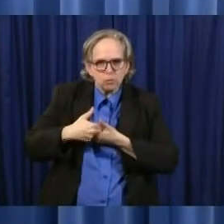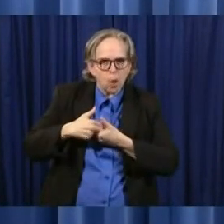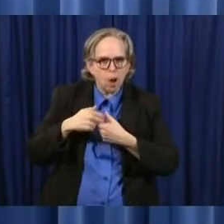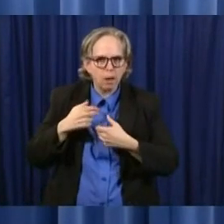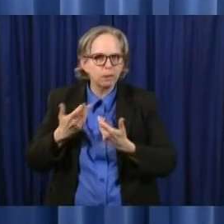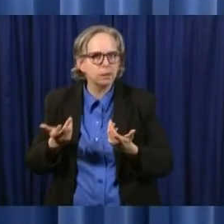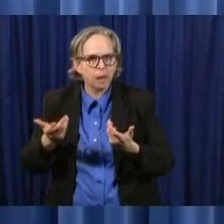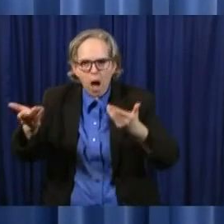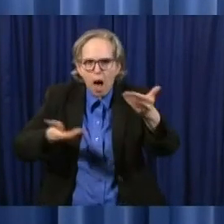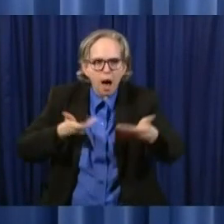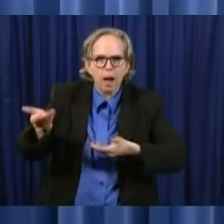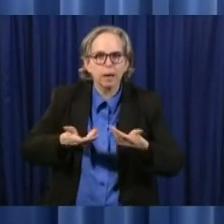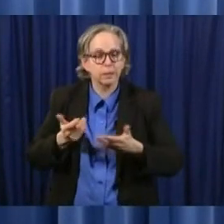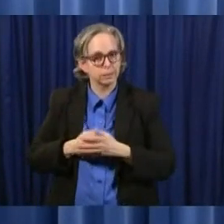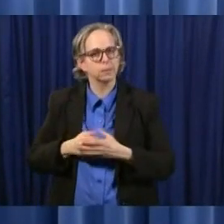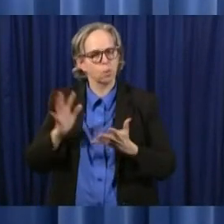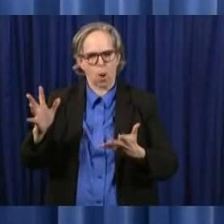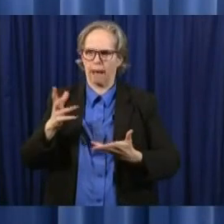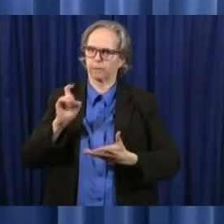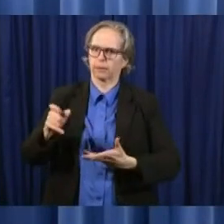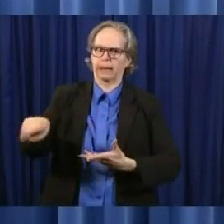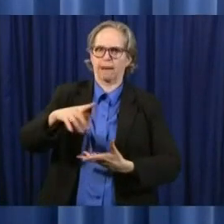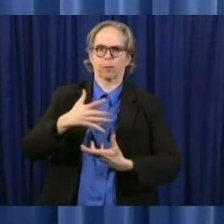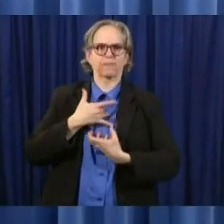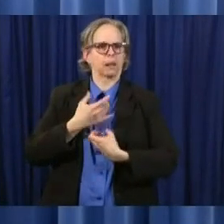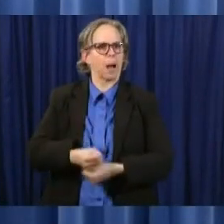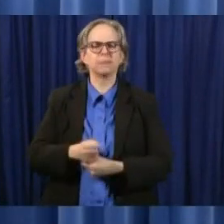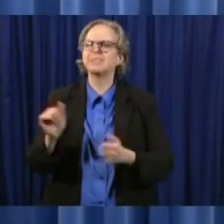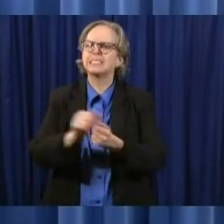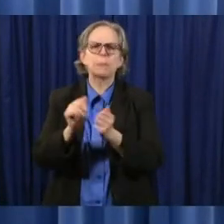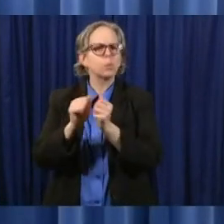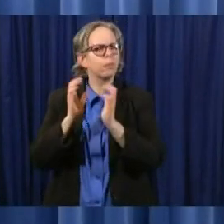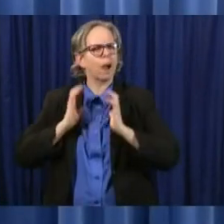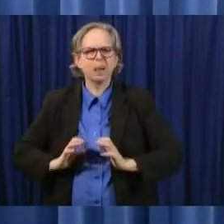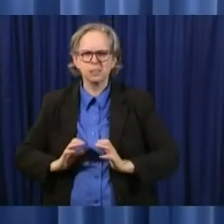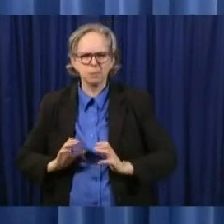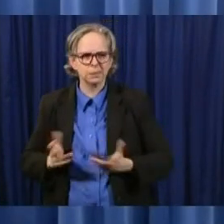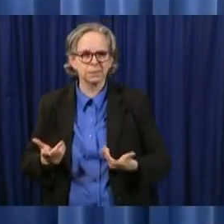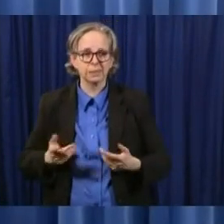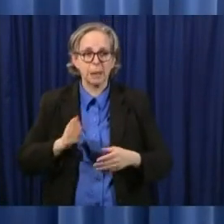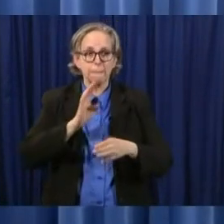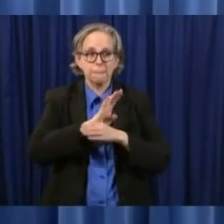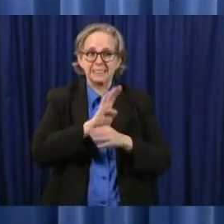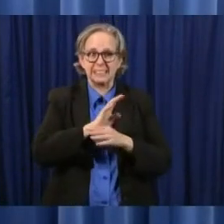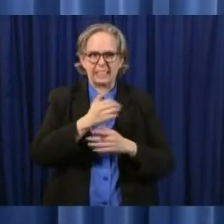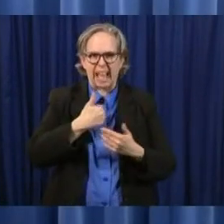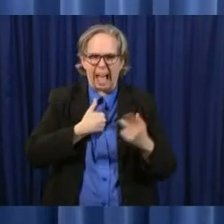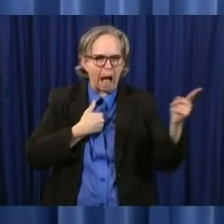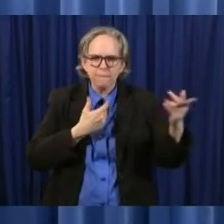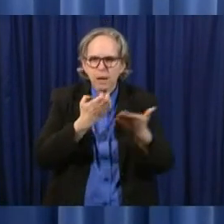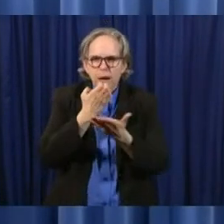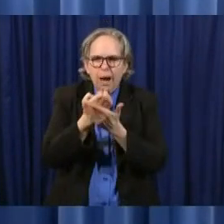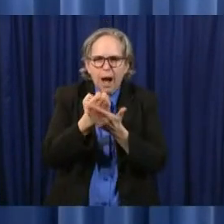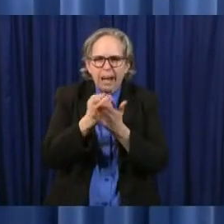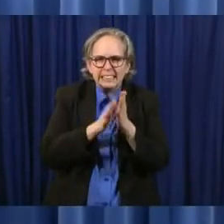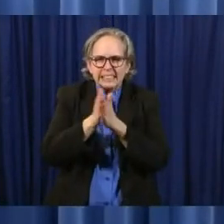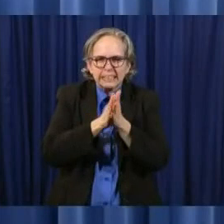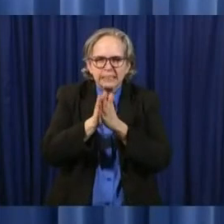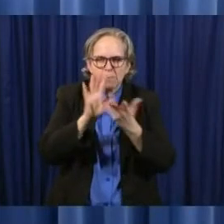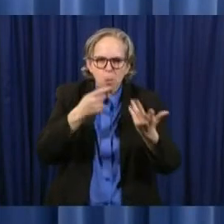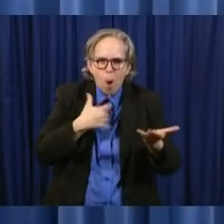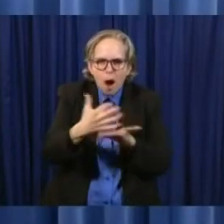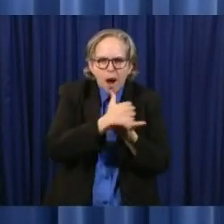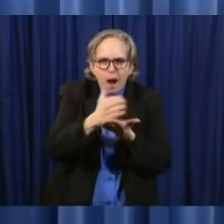with customers so they they have a economic incentive uh good business practice to do this as well as the the